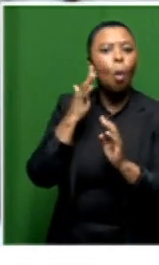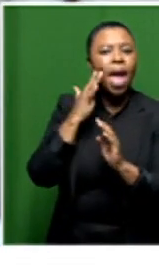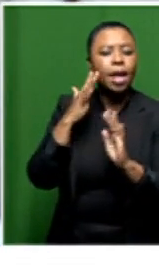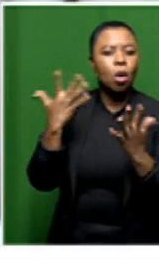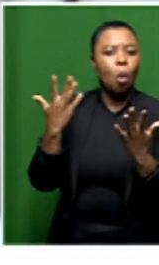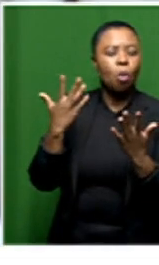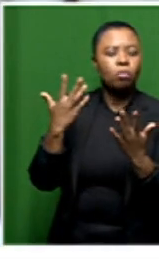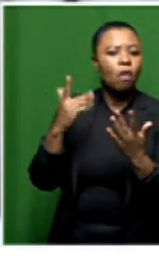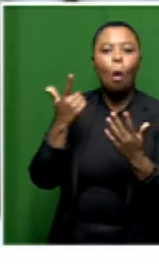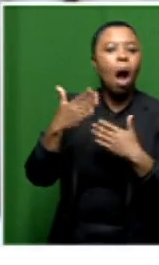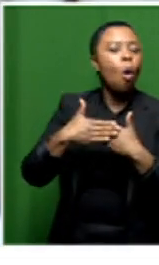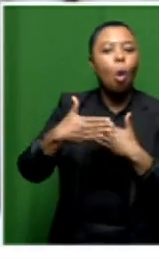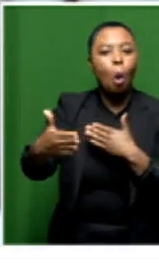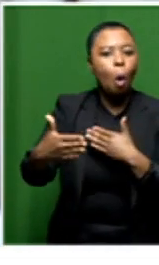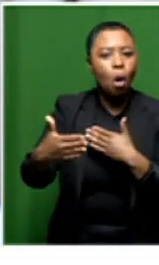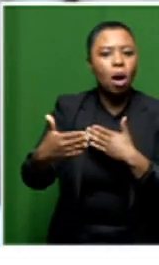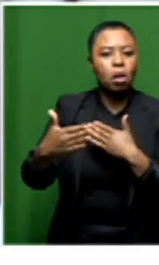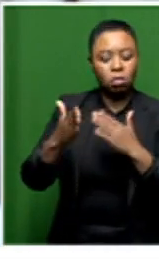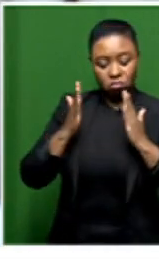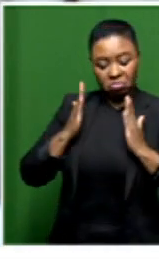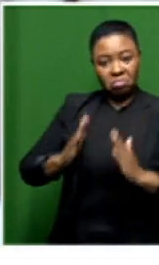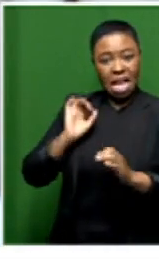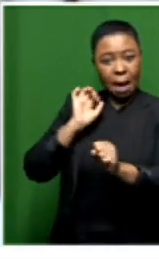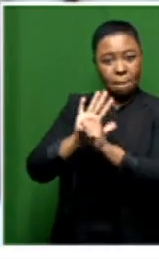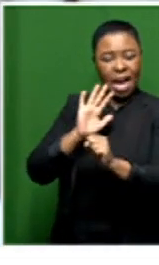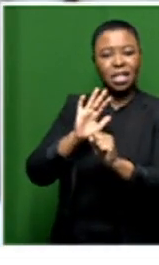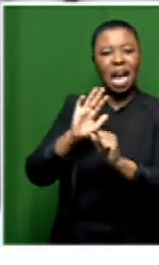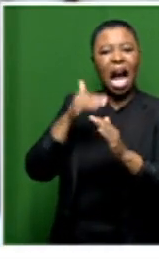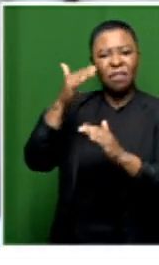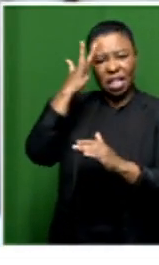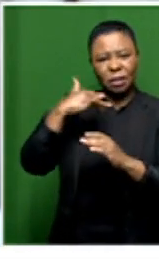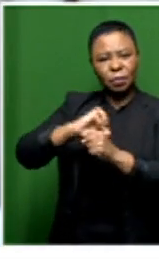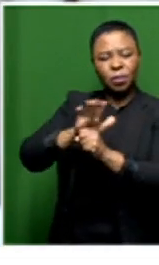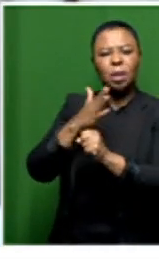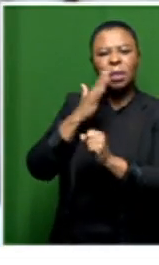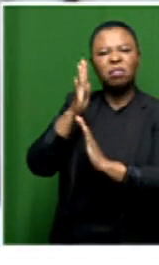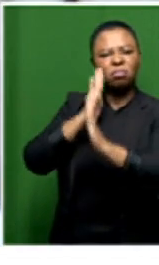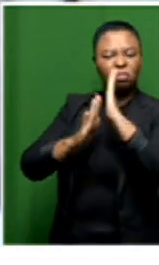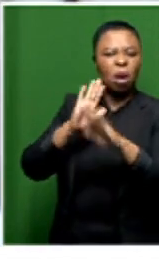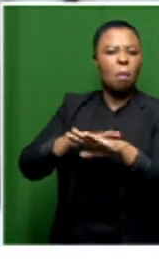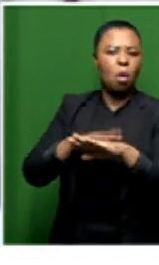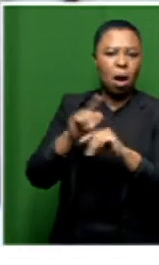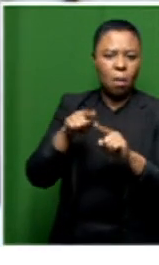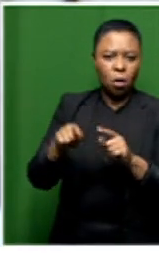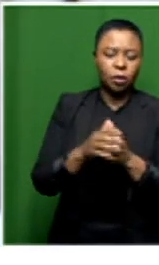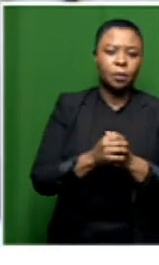long-term impact on the body after acute infection can you tell us a little bit more about that